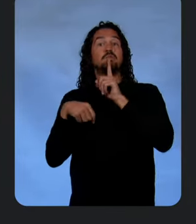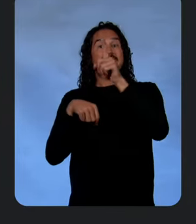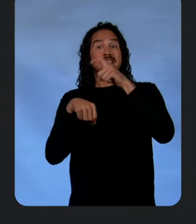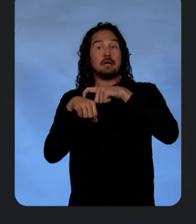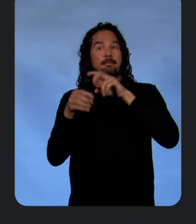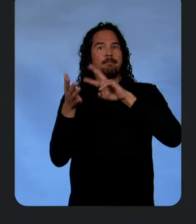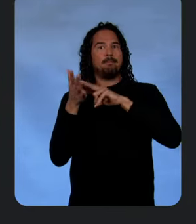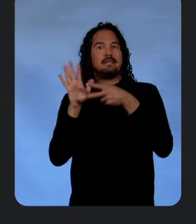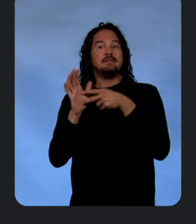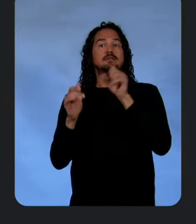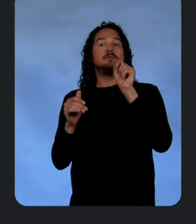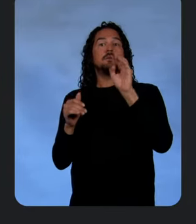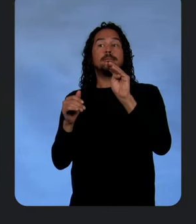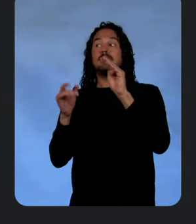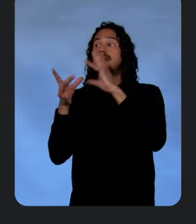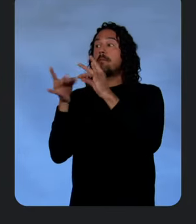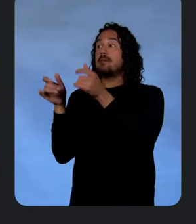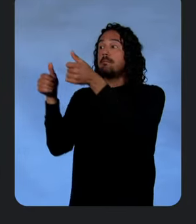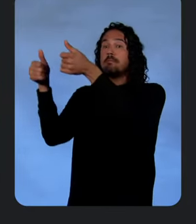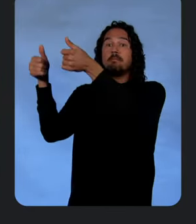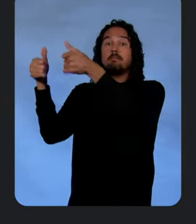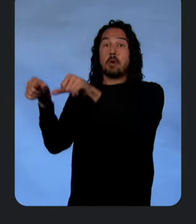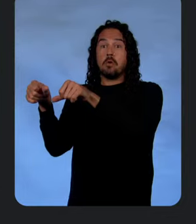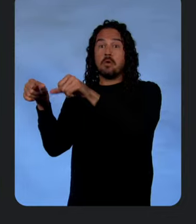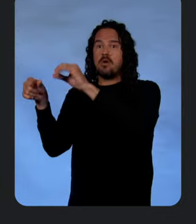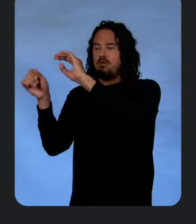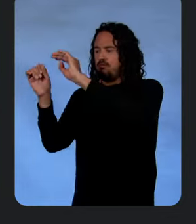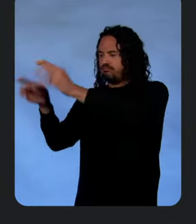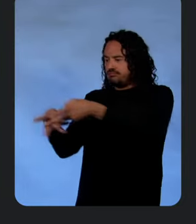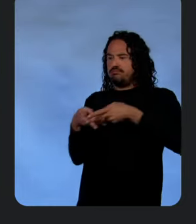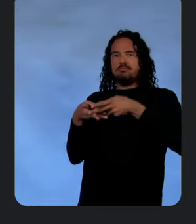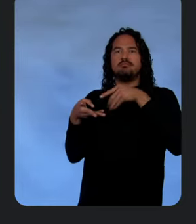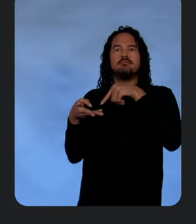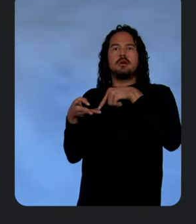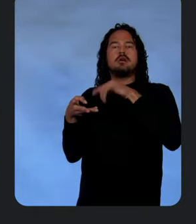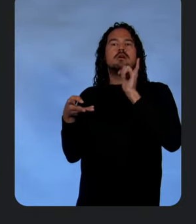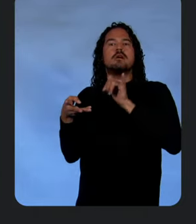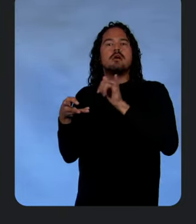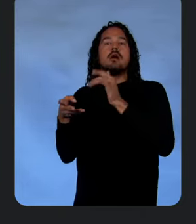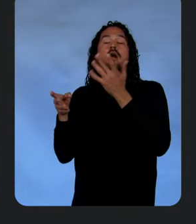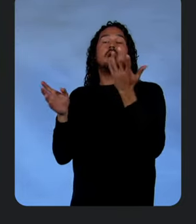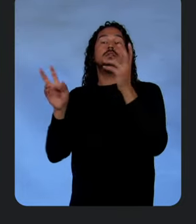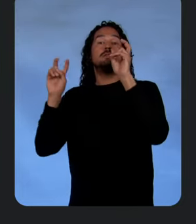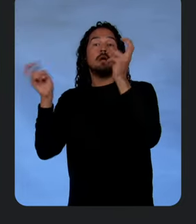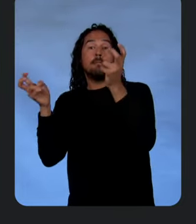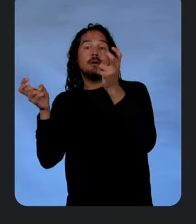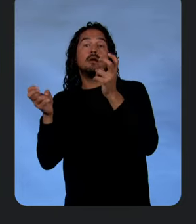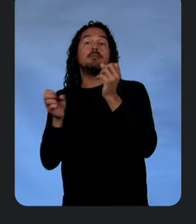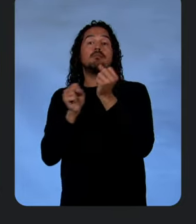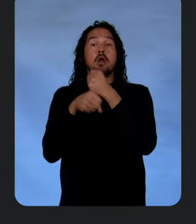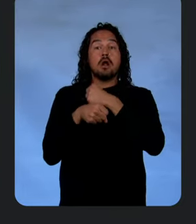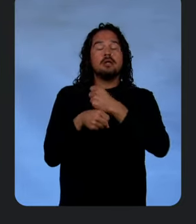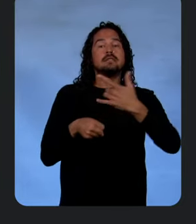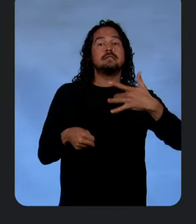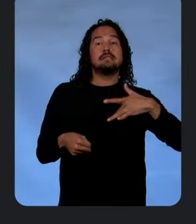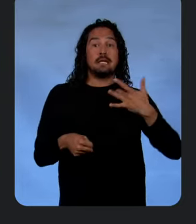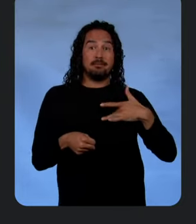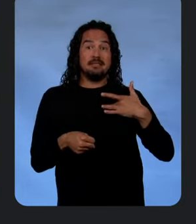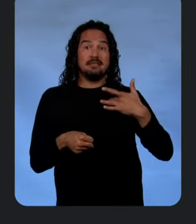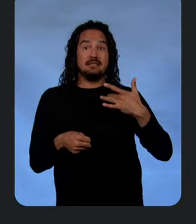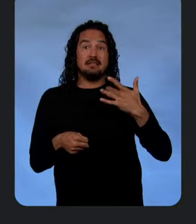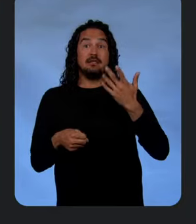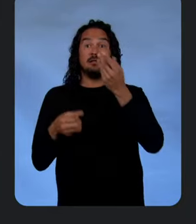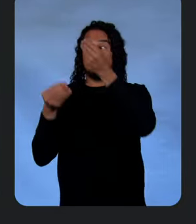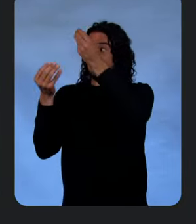comments, we can extract things like topics, sentiment, and products, and we can actually give this to our marketing team